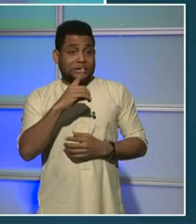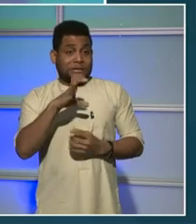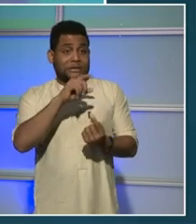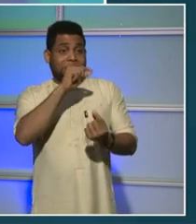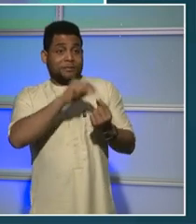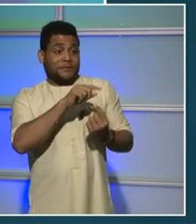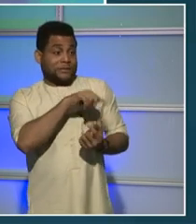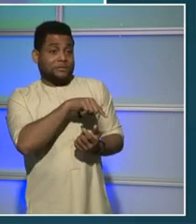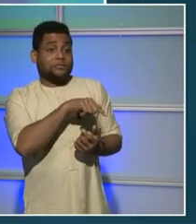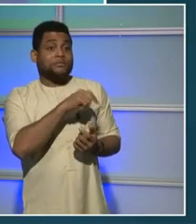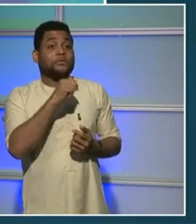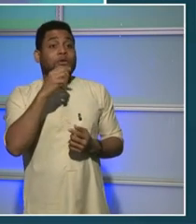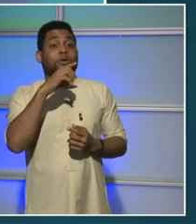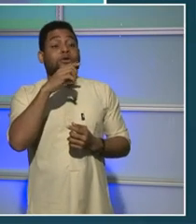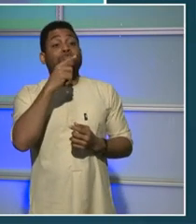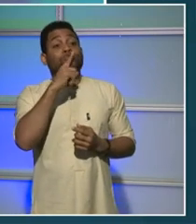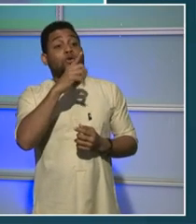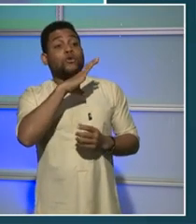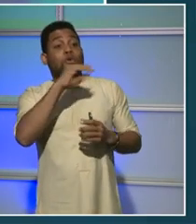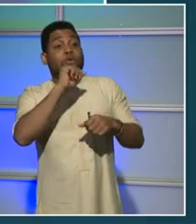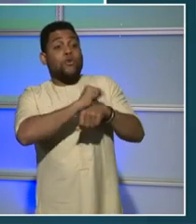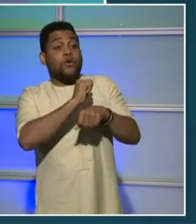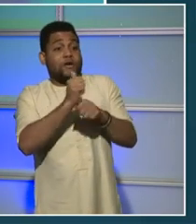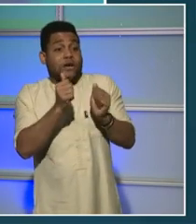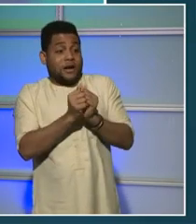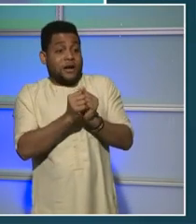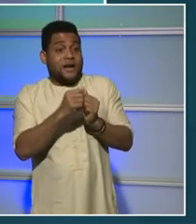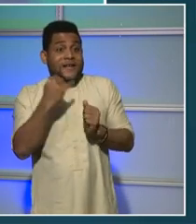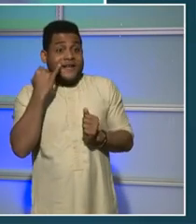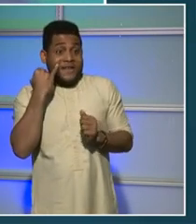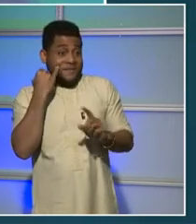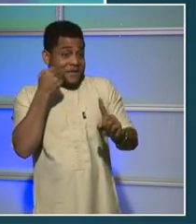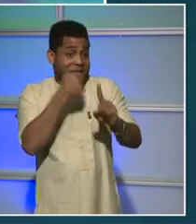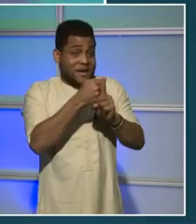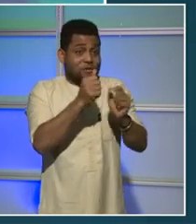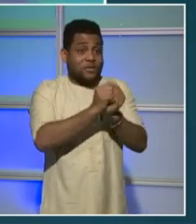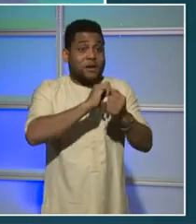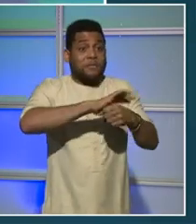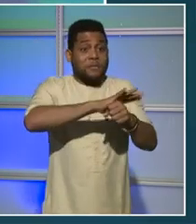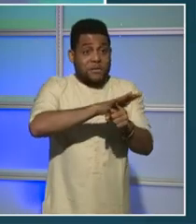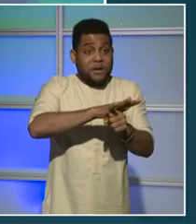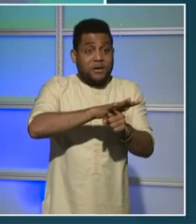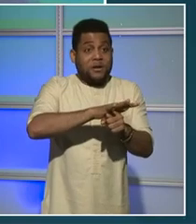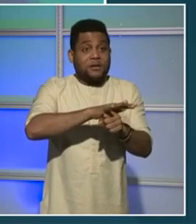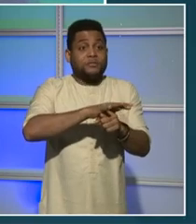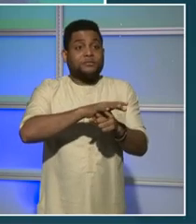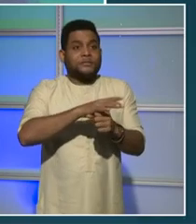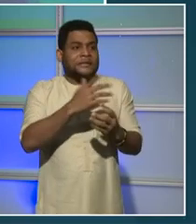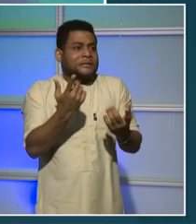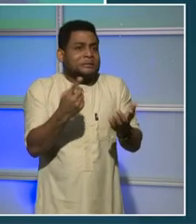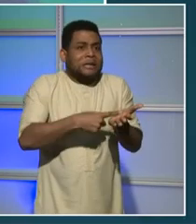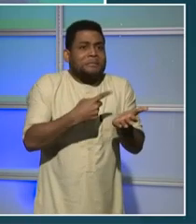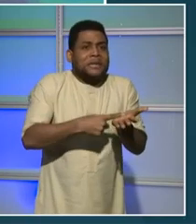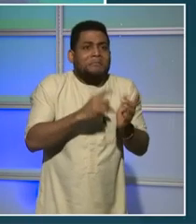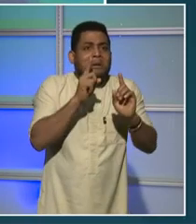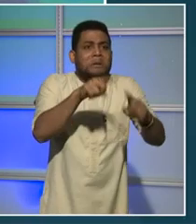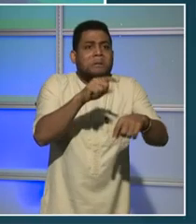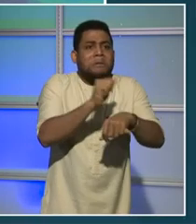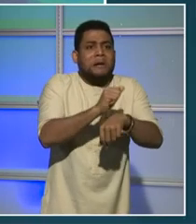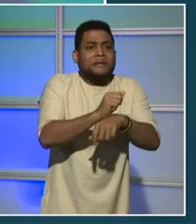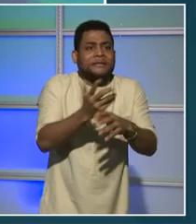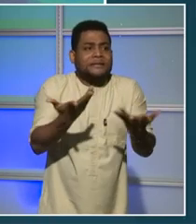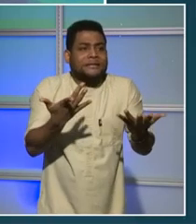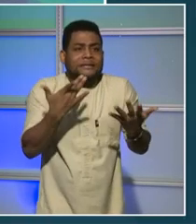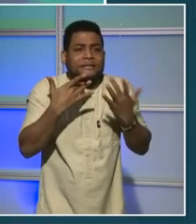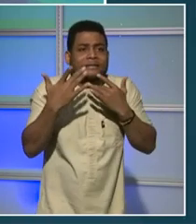and you're right, the effects of the pandemic sometimes show up in areas you don't expect such as people being home, our litter cans